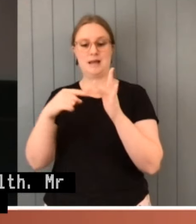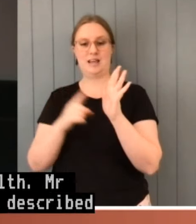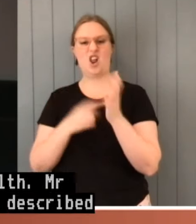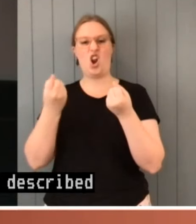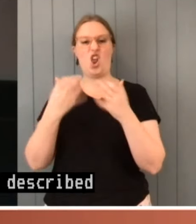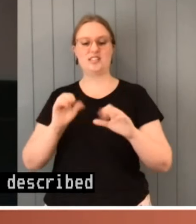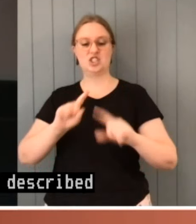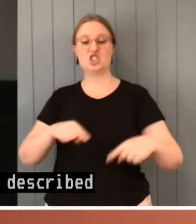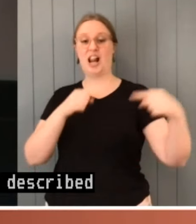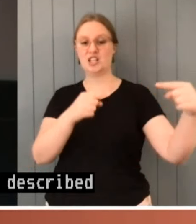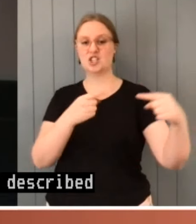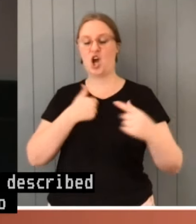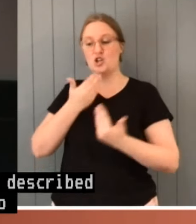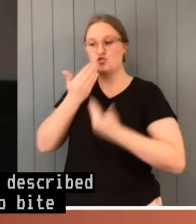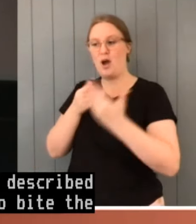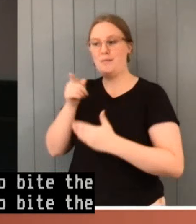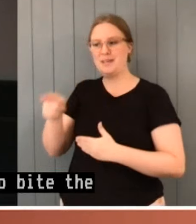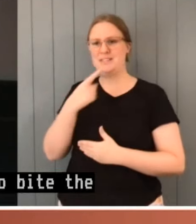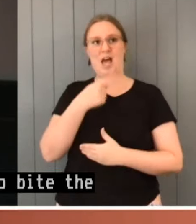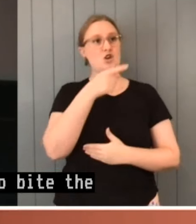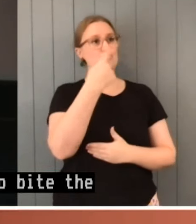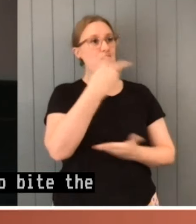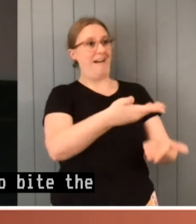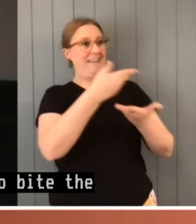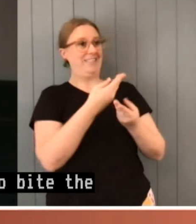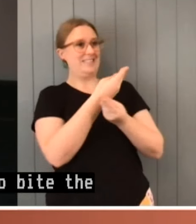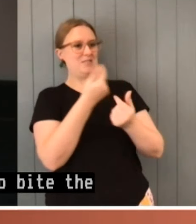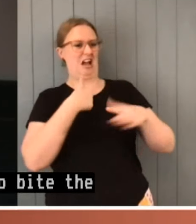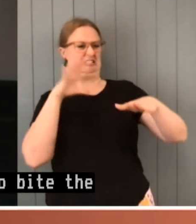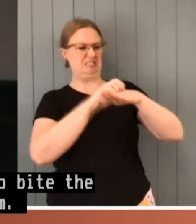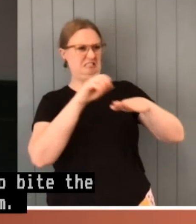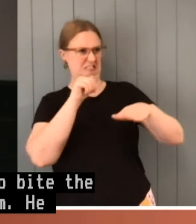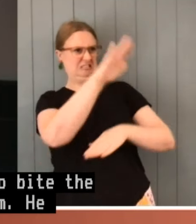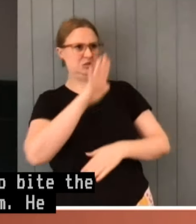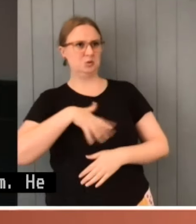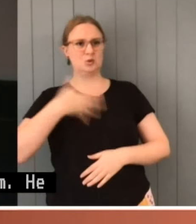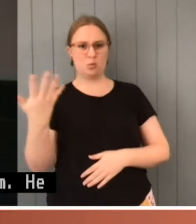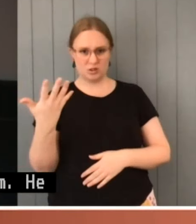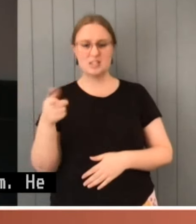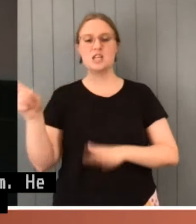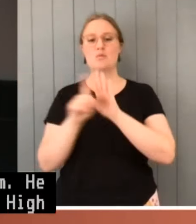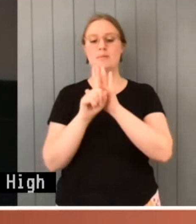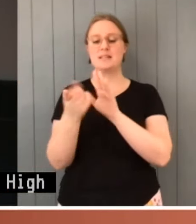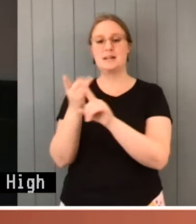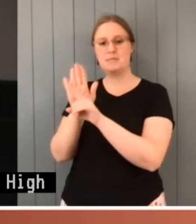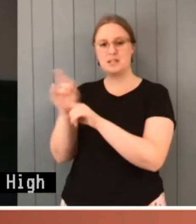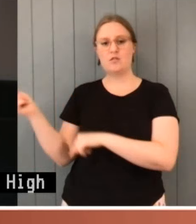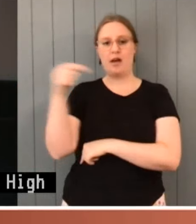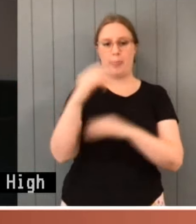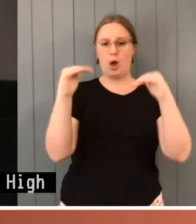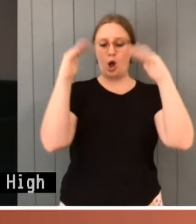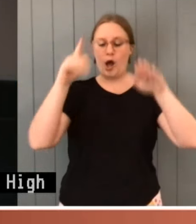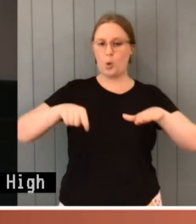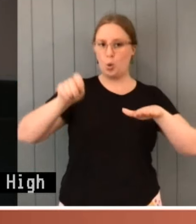feed him. He represented himself in the High Court. He was a charming and engaging advocate.